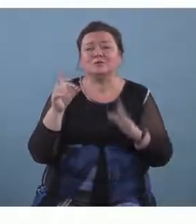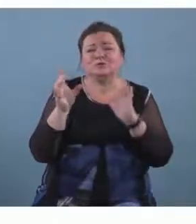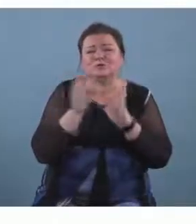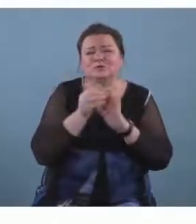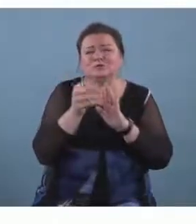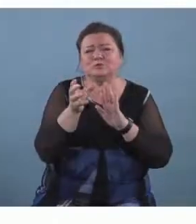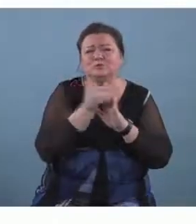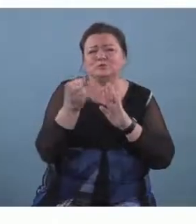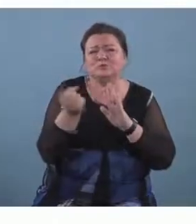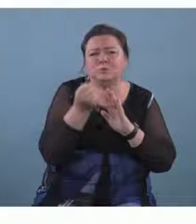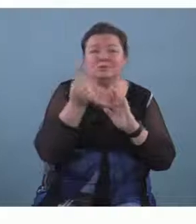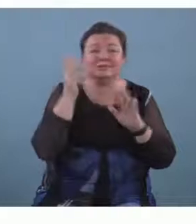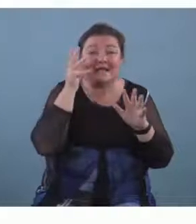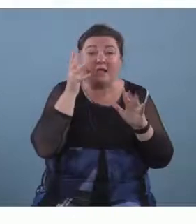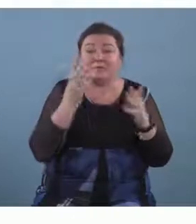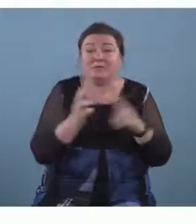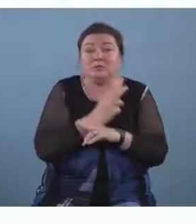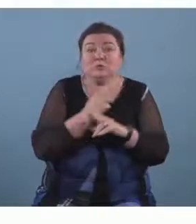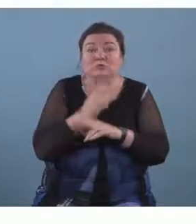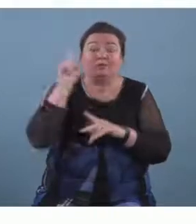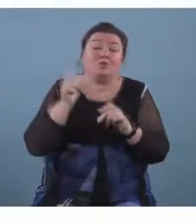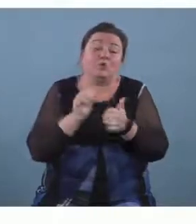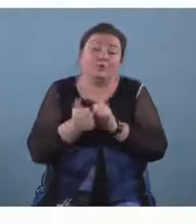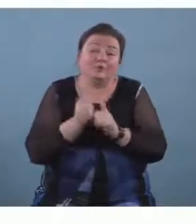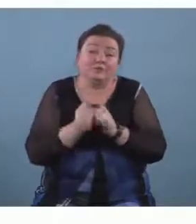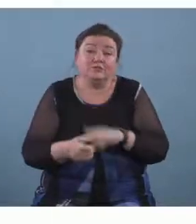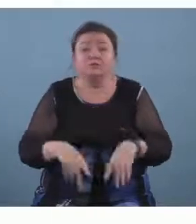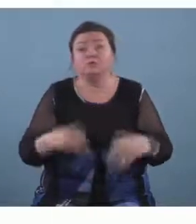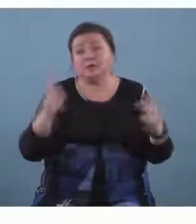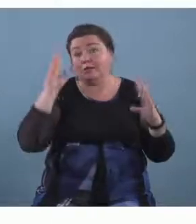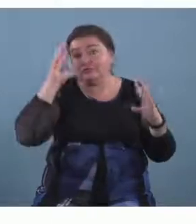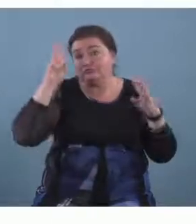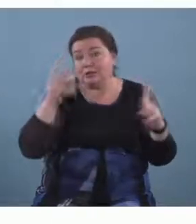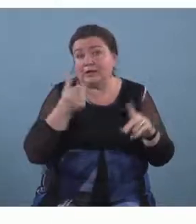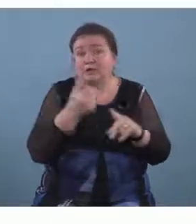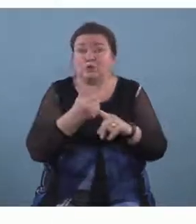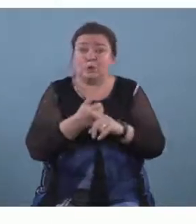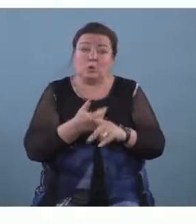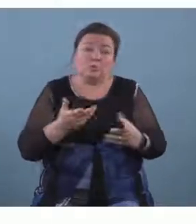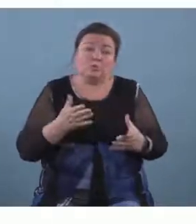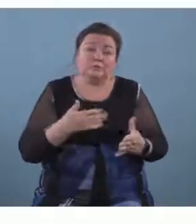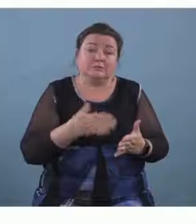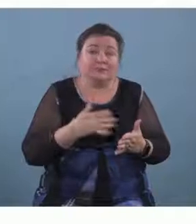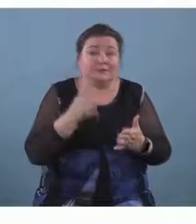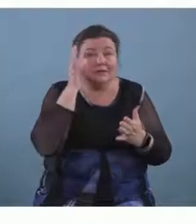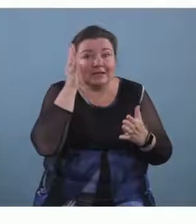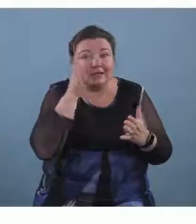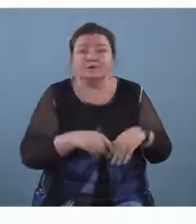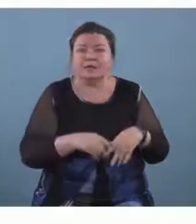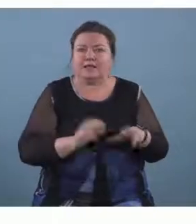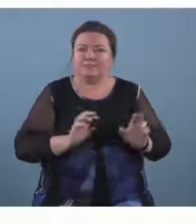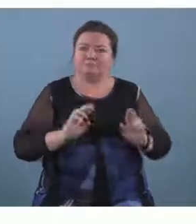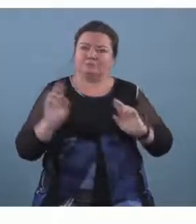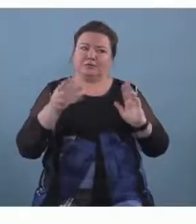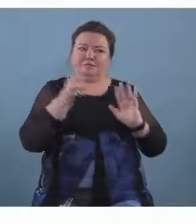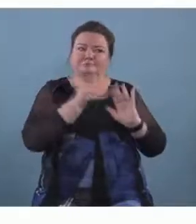want to use for a composition so you're creating your own sound sample and um they're ready uh they